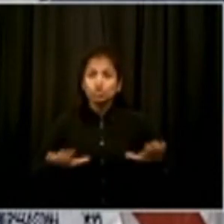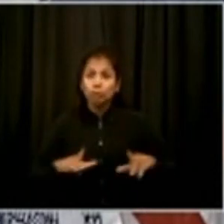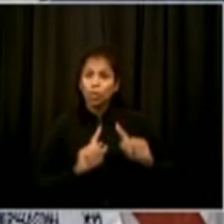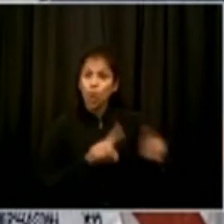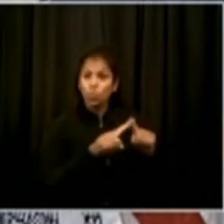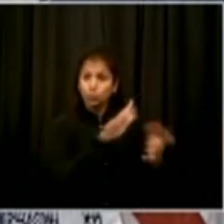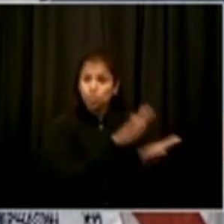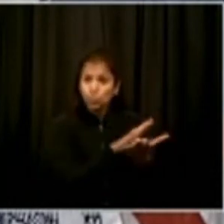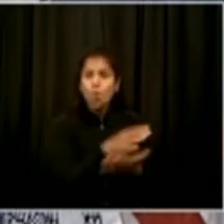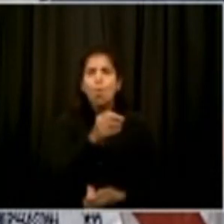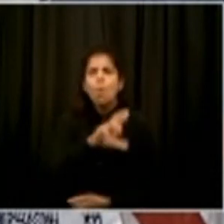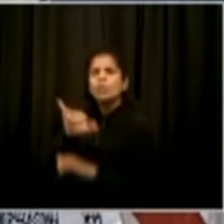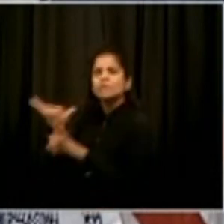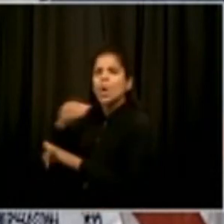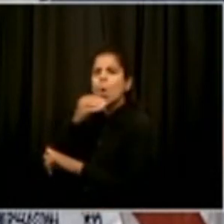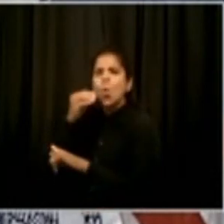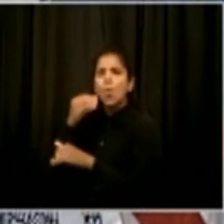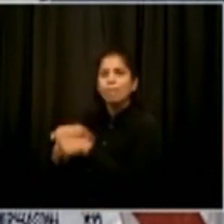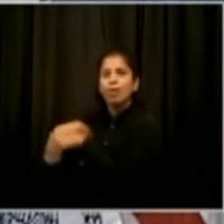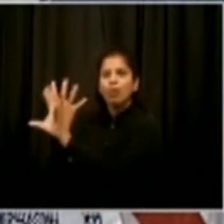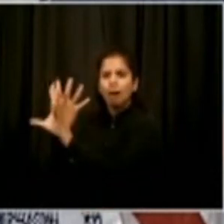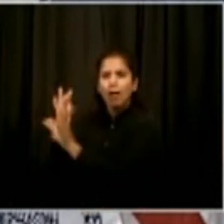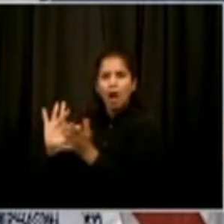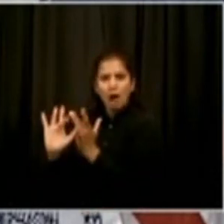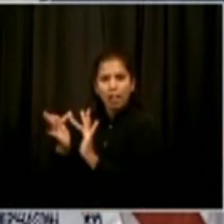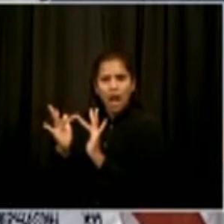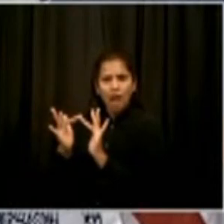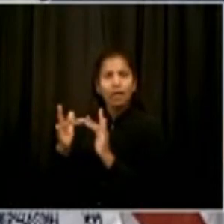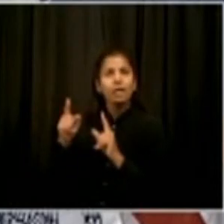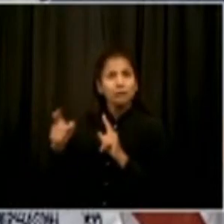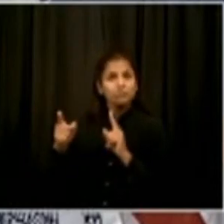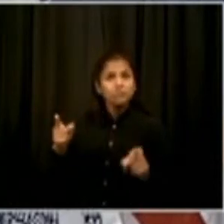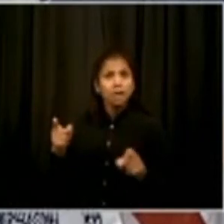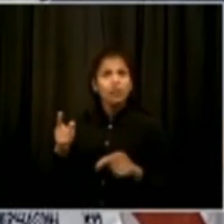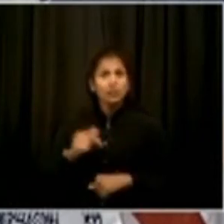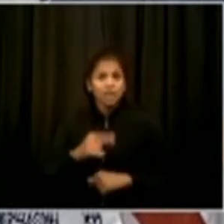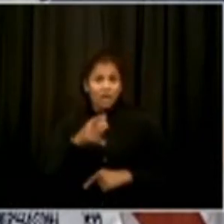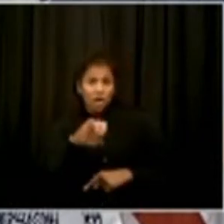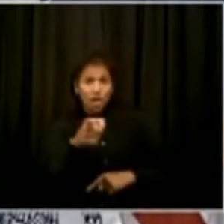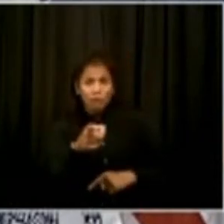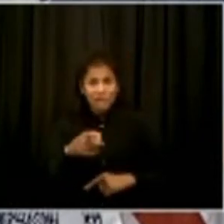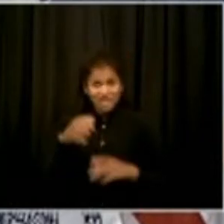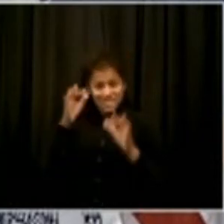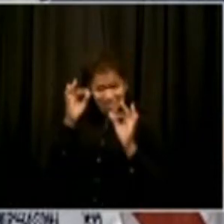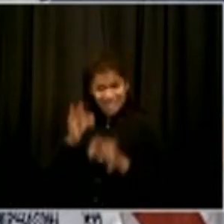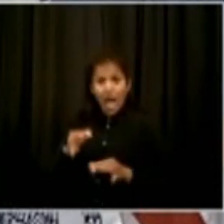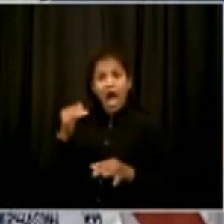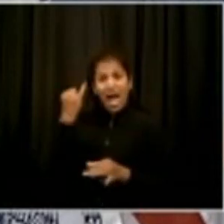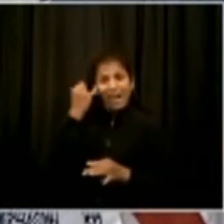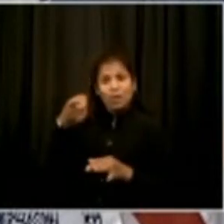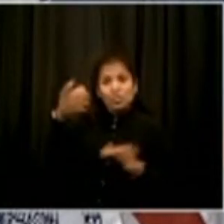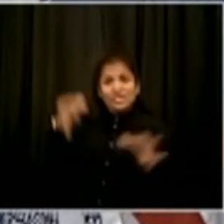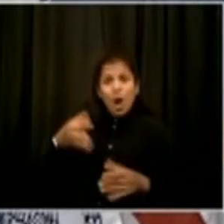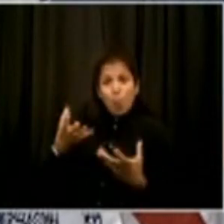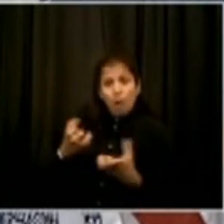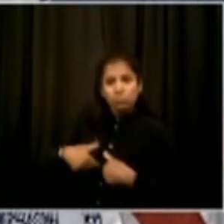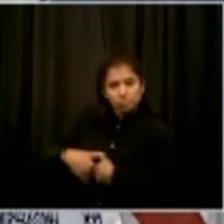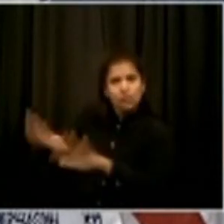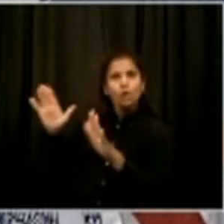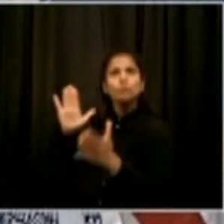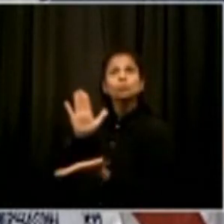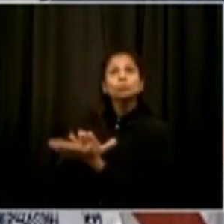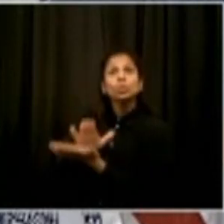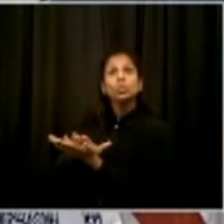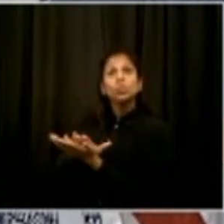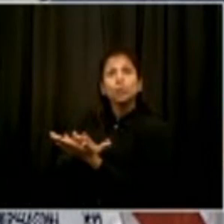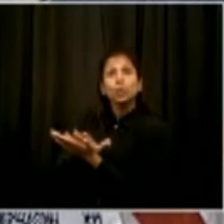instantly along the way if they need to. But we also know, again, a survey of 400,000 parents is unheard of to get that kind of